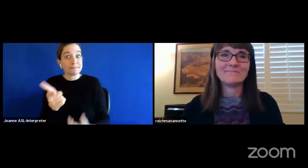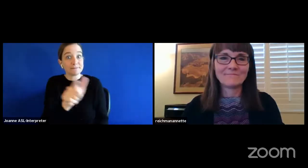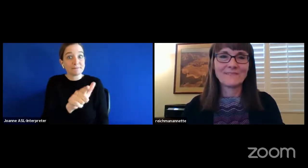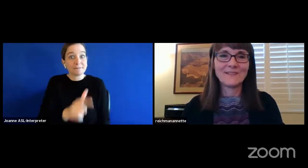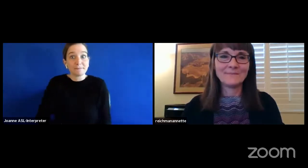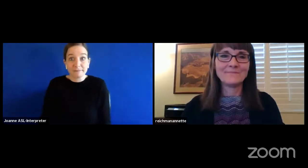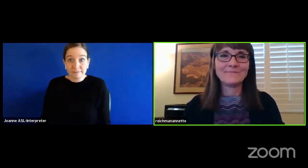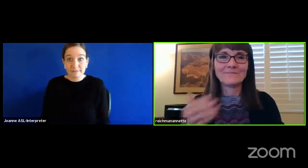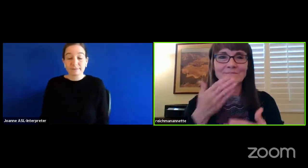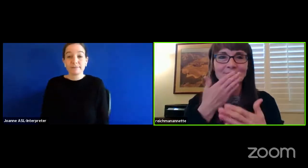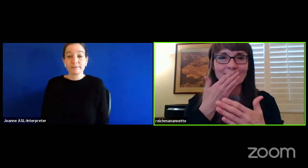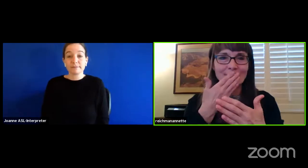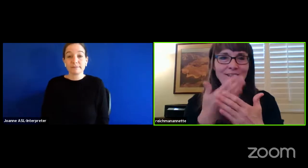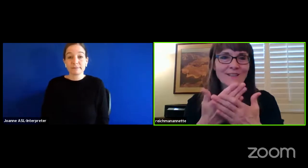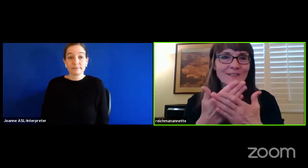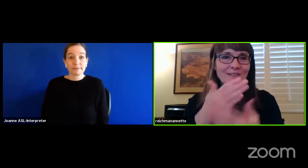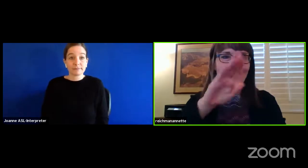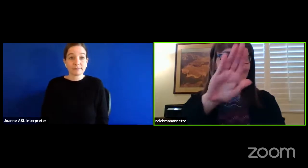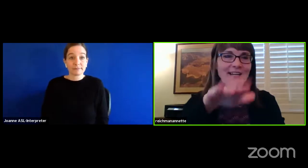Um,